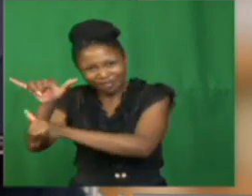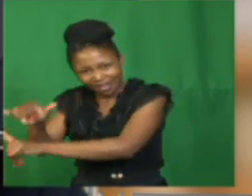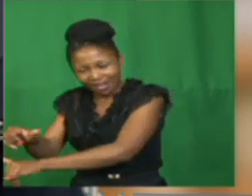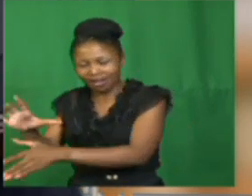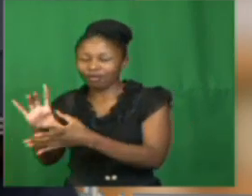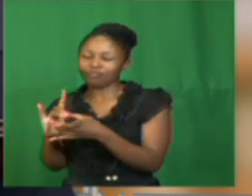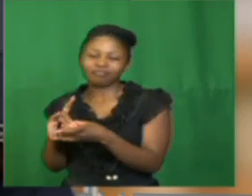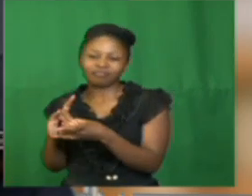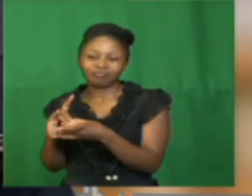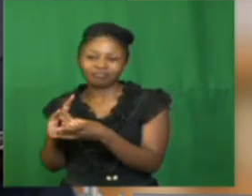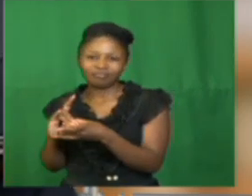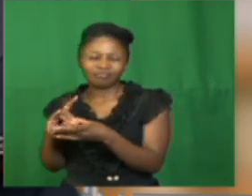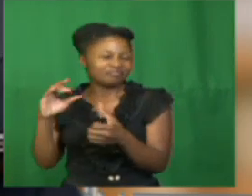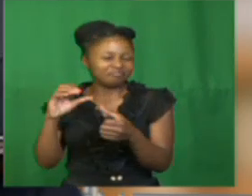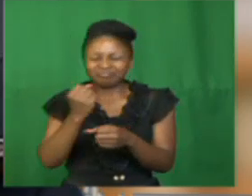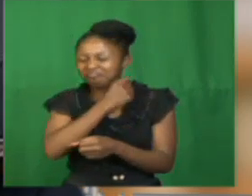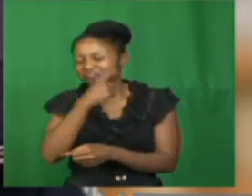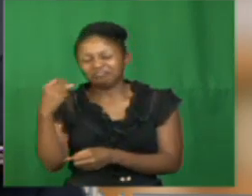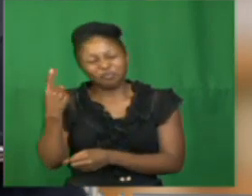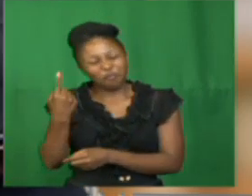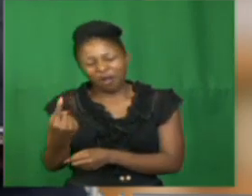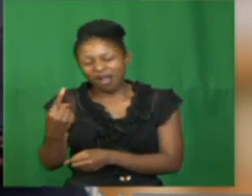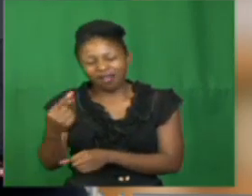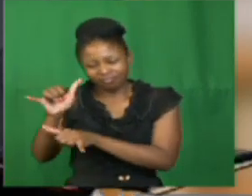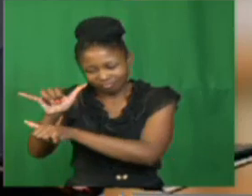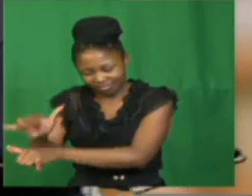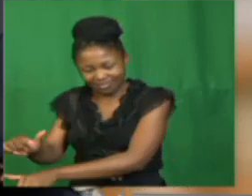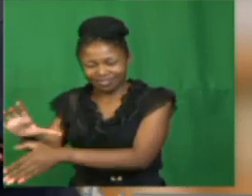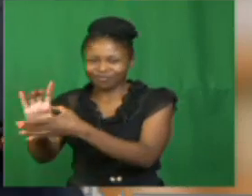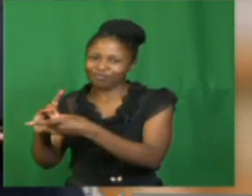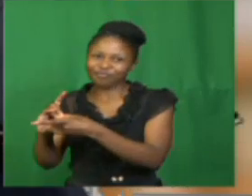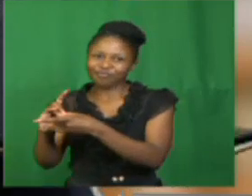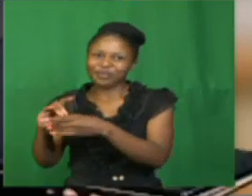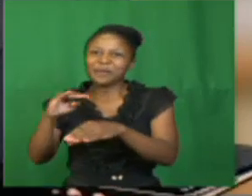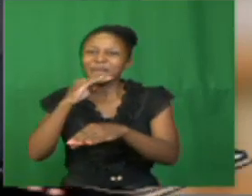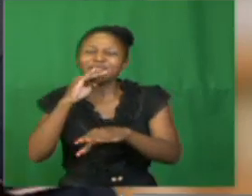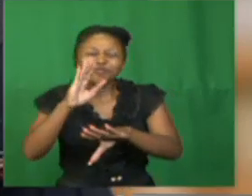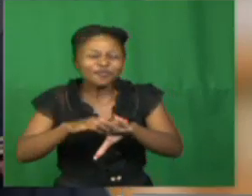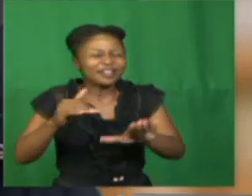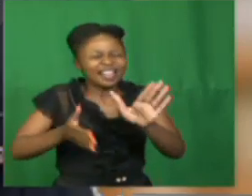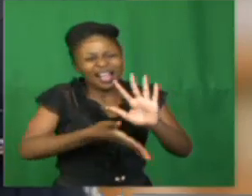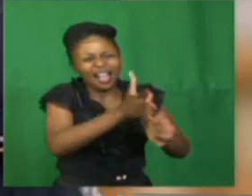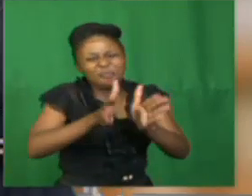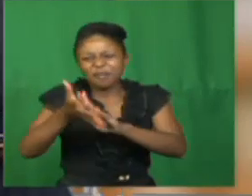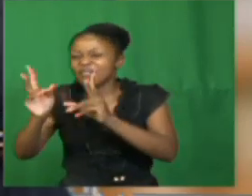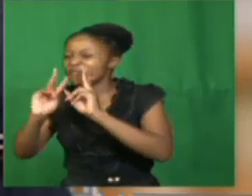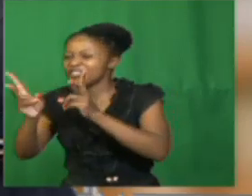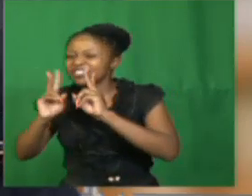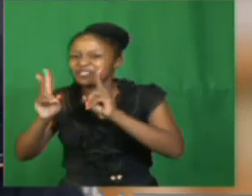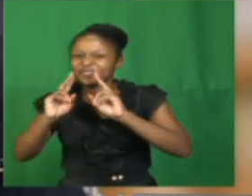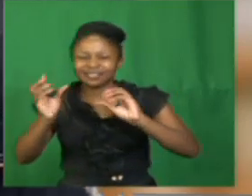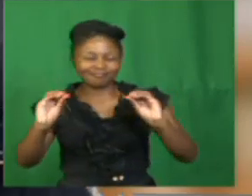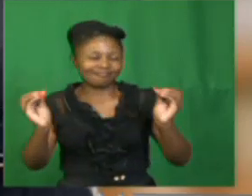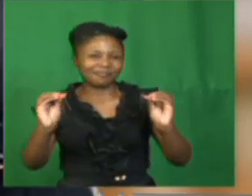hero, you just need to stay at home for the first time in history. You stay at home, you get to watch TV, you get to eat as much as you